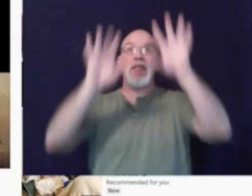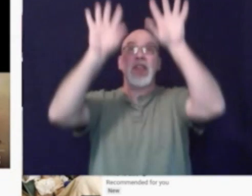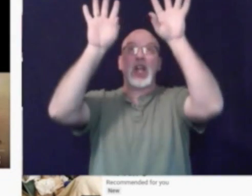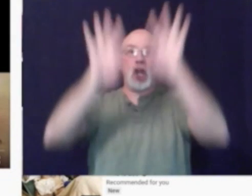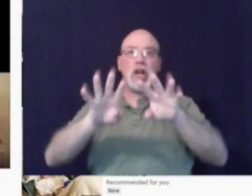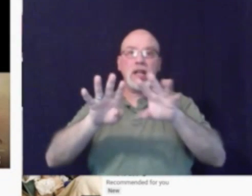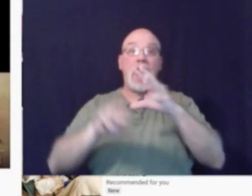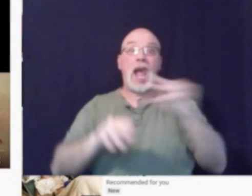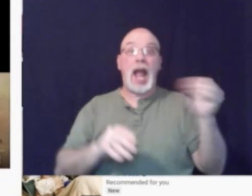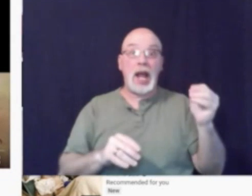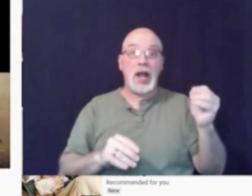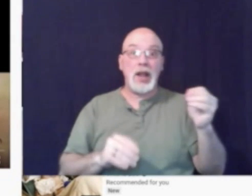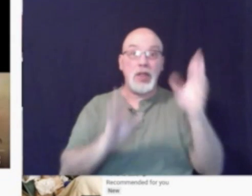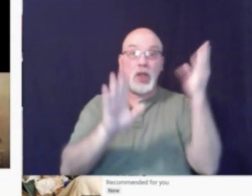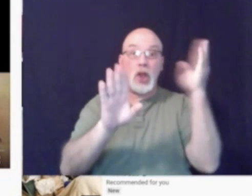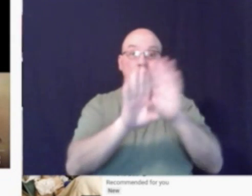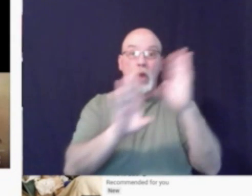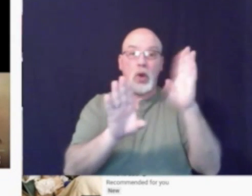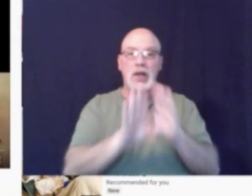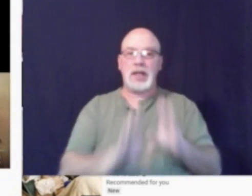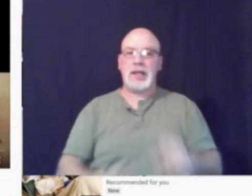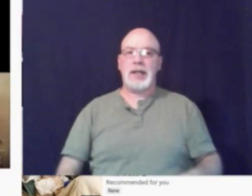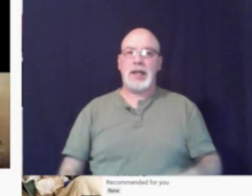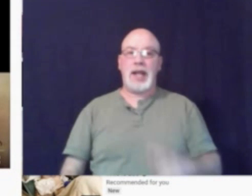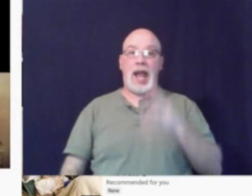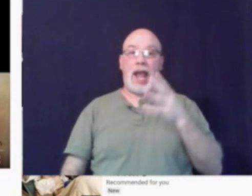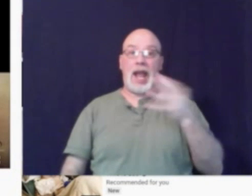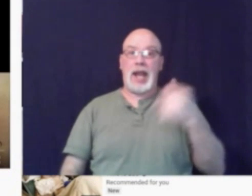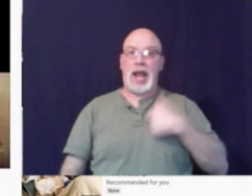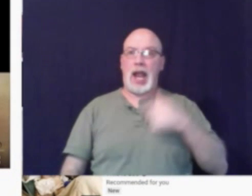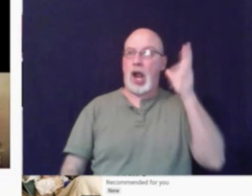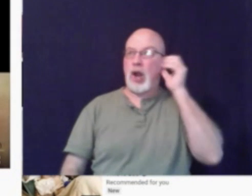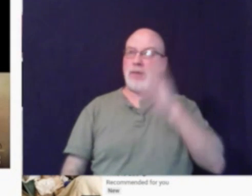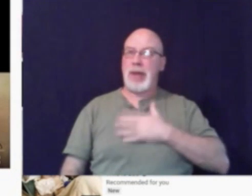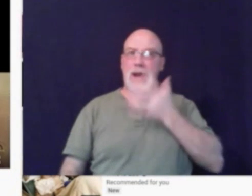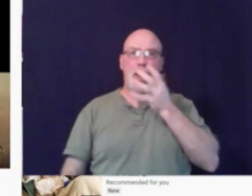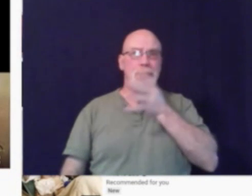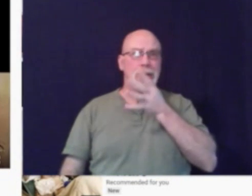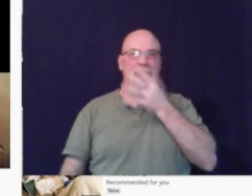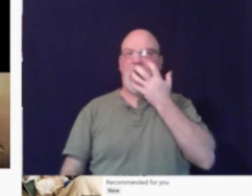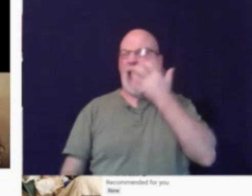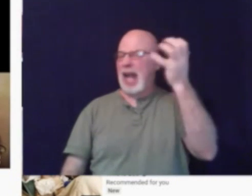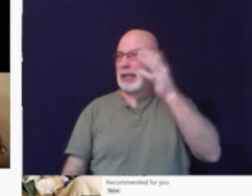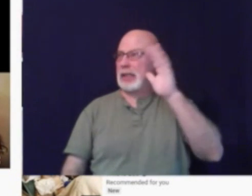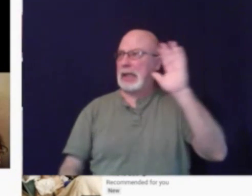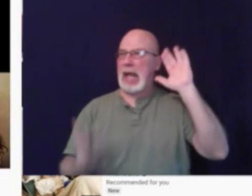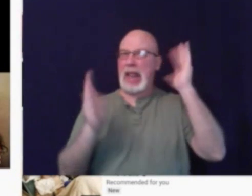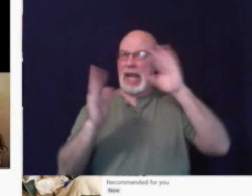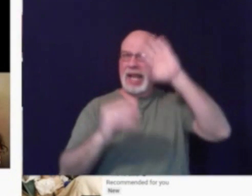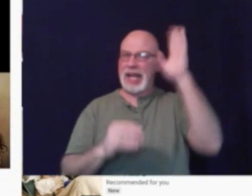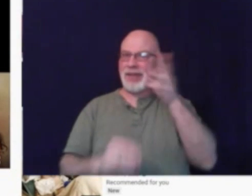and the door. And I heard my mama holler like I never did before.